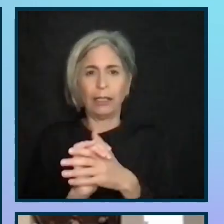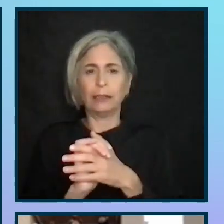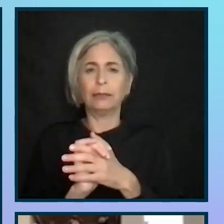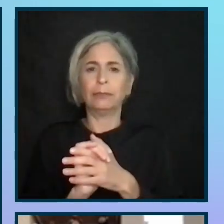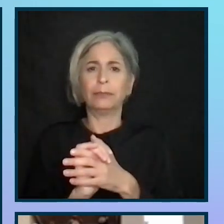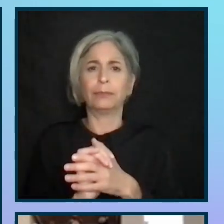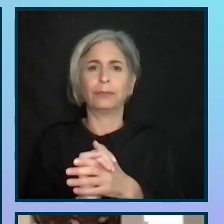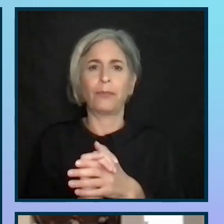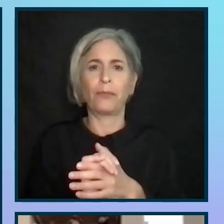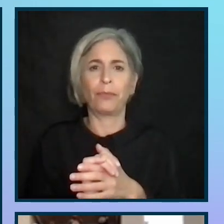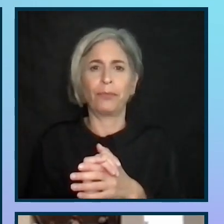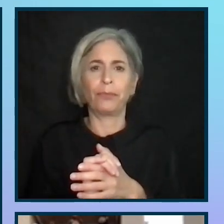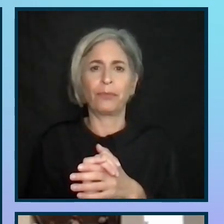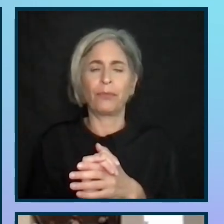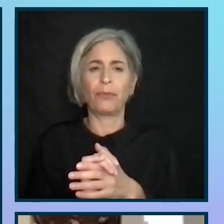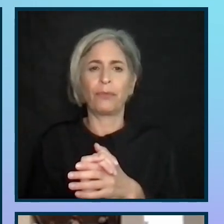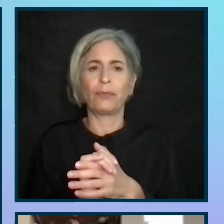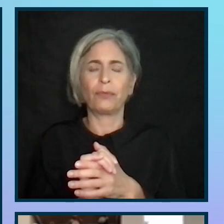what I mean here.